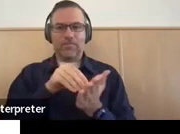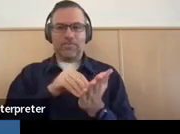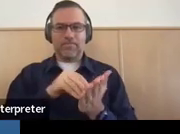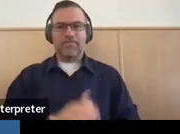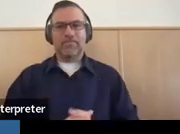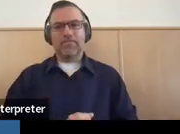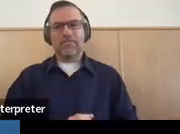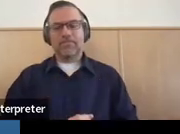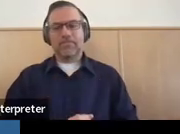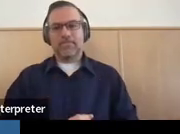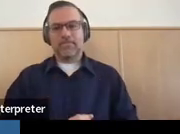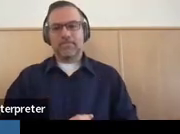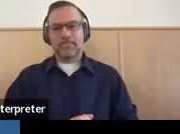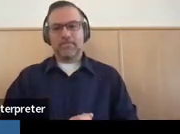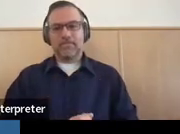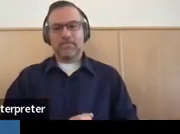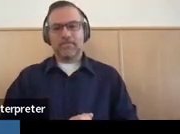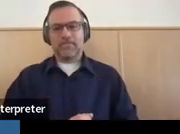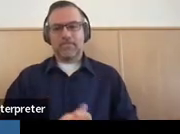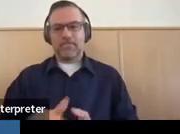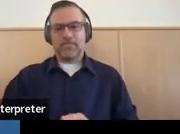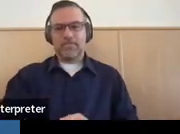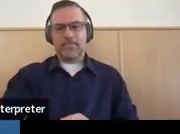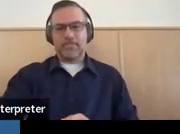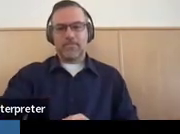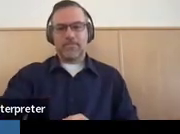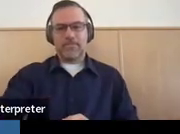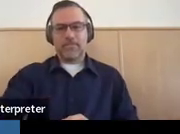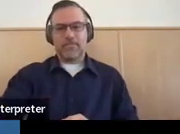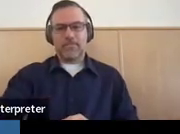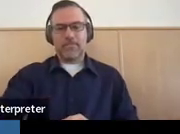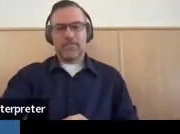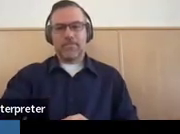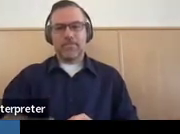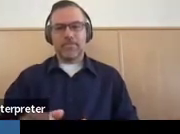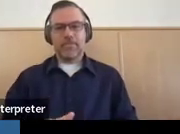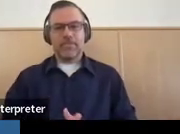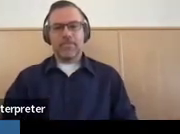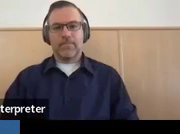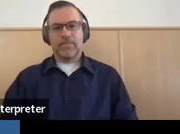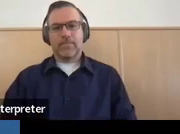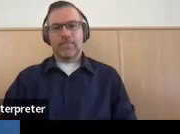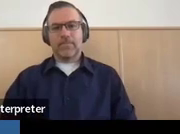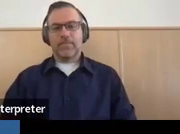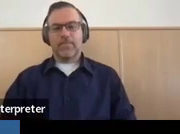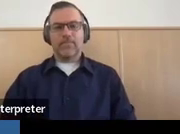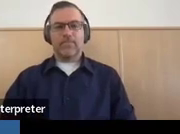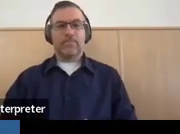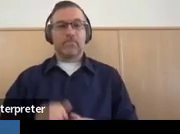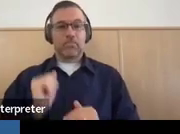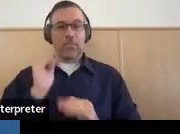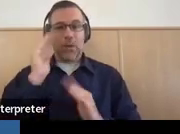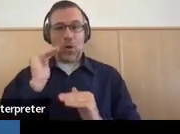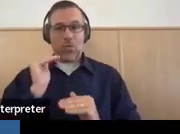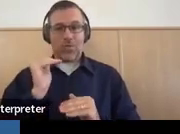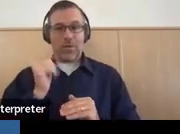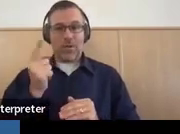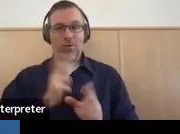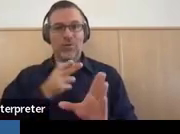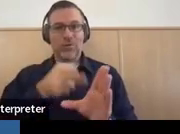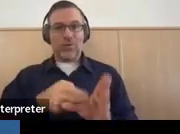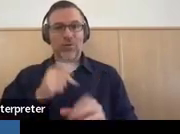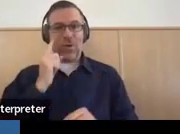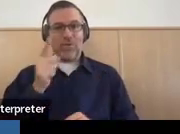Hold on. Let me go backwards. Here we go. Thanks, Leora. So you're here. Hopefully you're here for transition planning, that